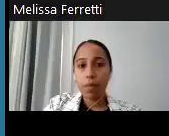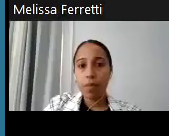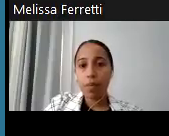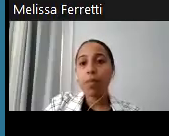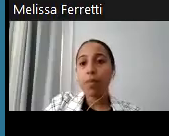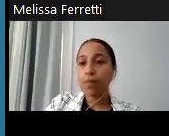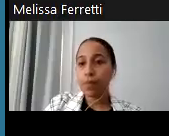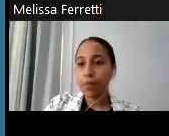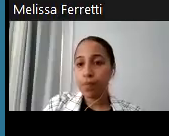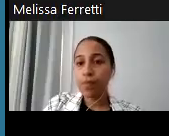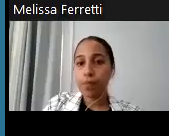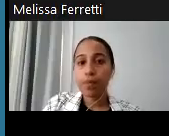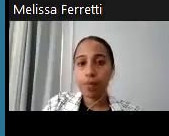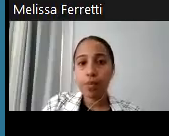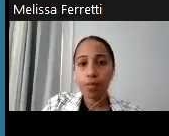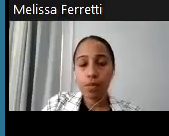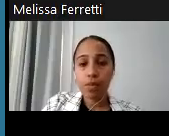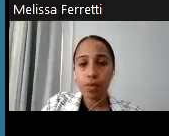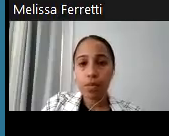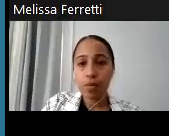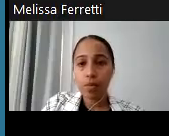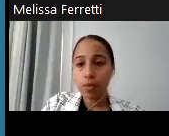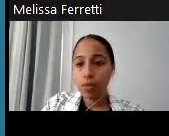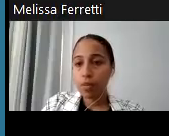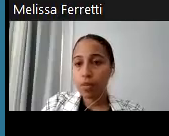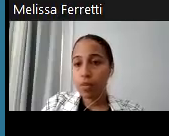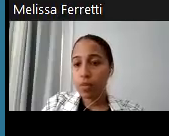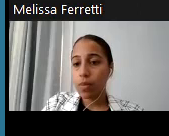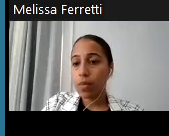He may have had to have gone too. All right. And Ari Zord.